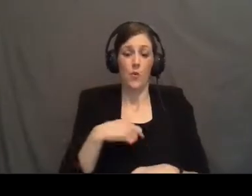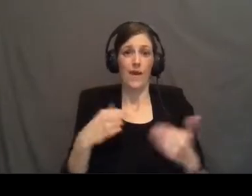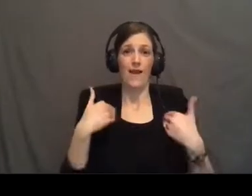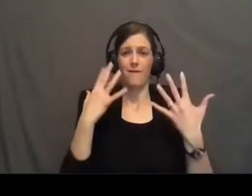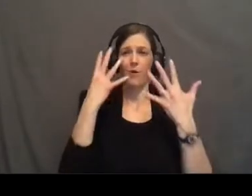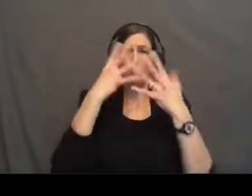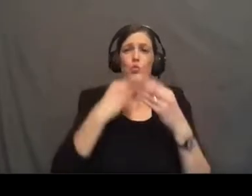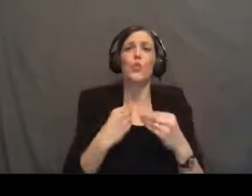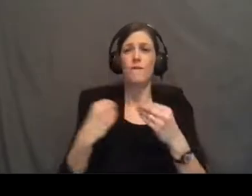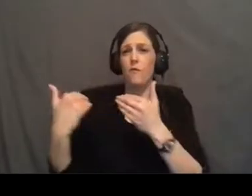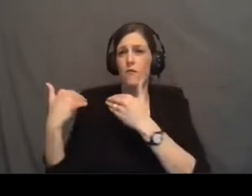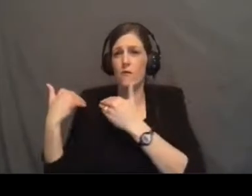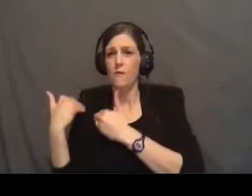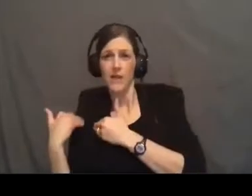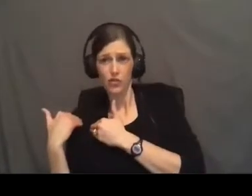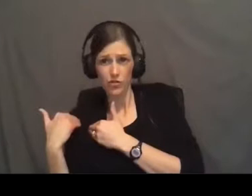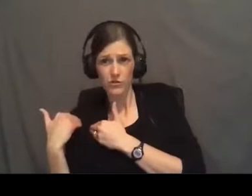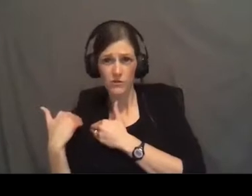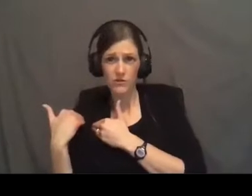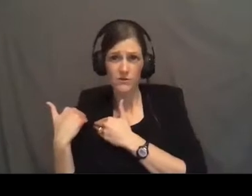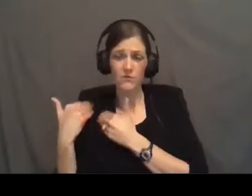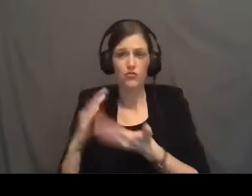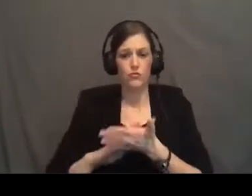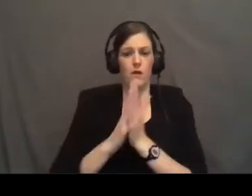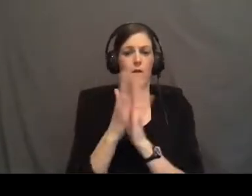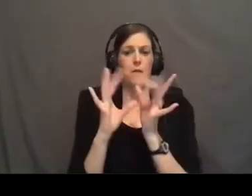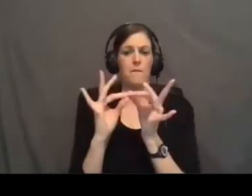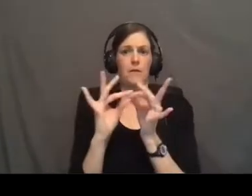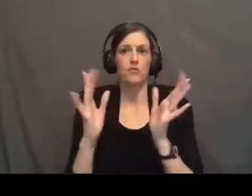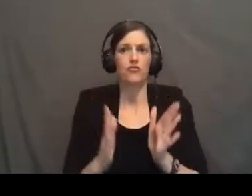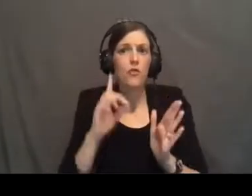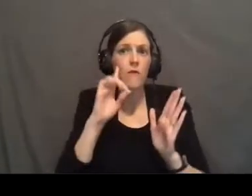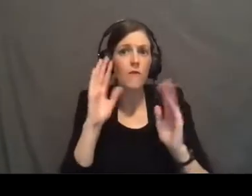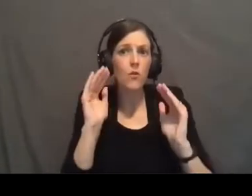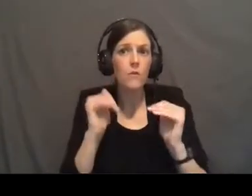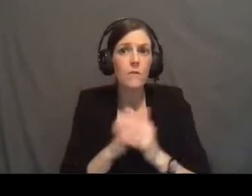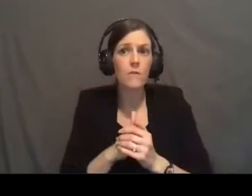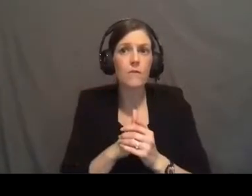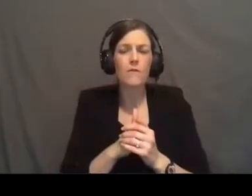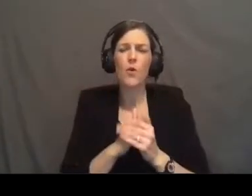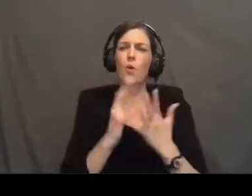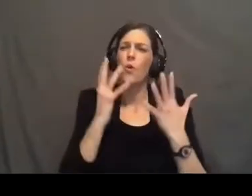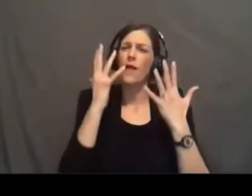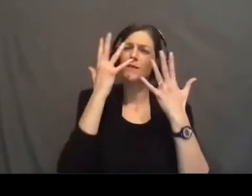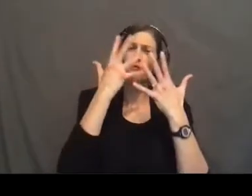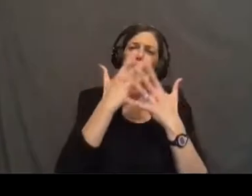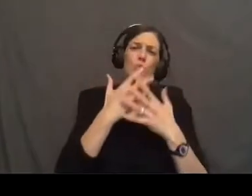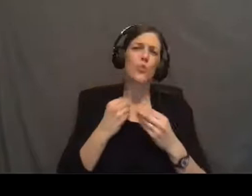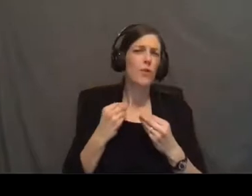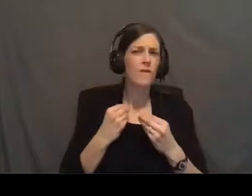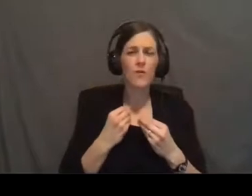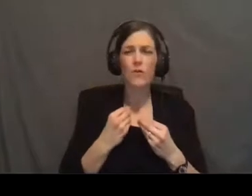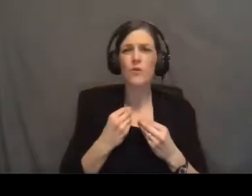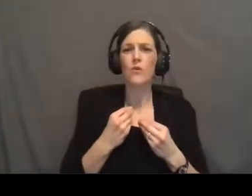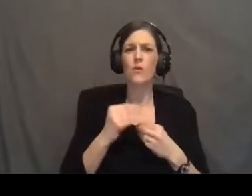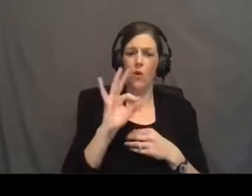obligation to be a messenger of hope how beautiful are the